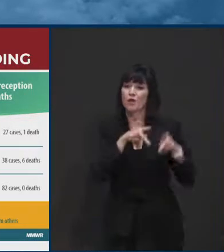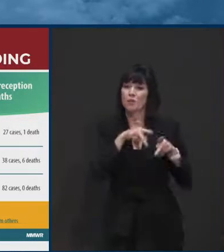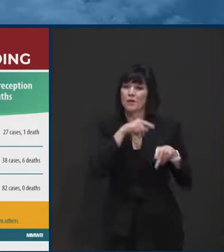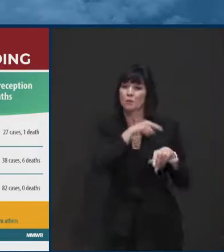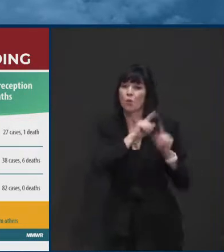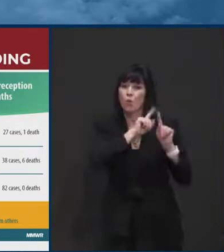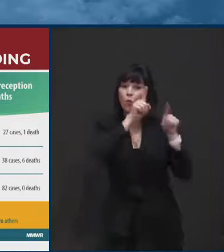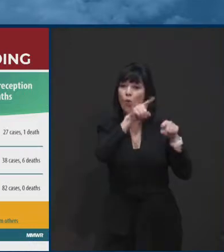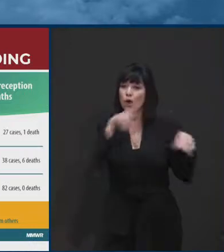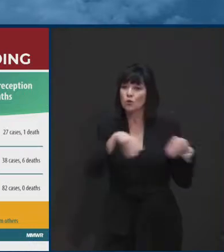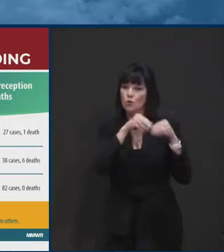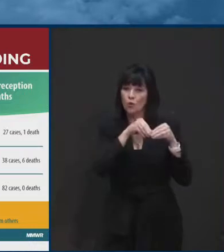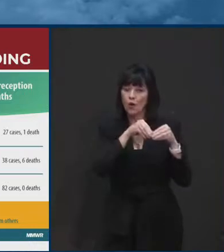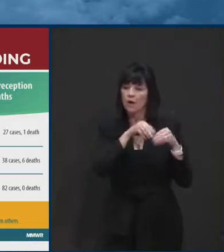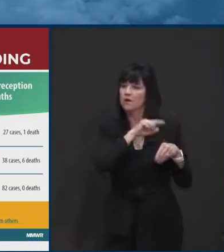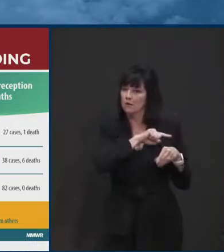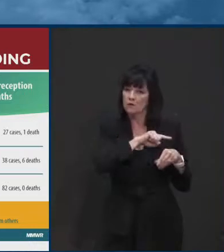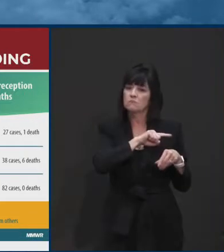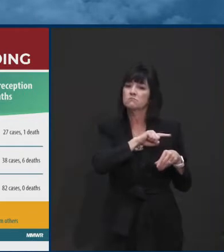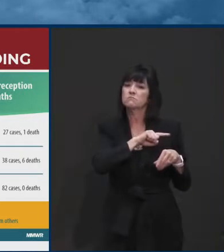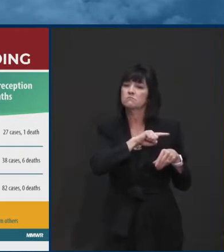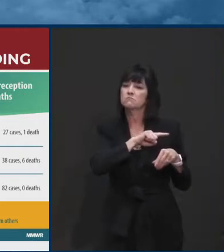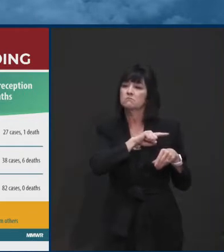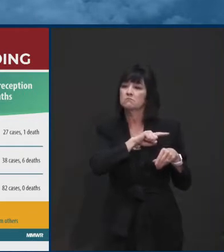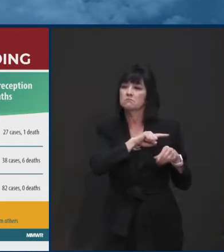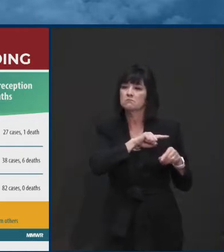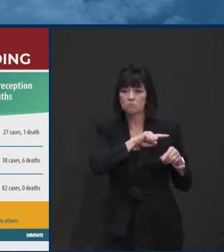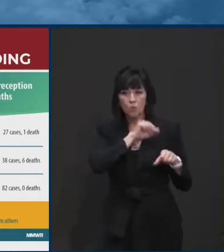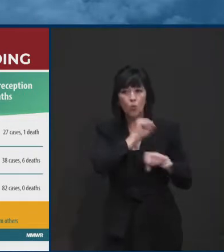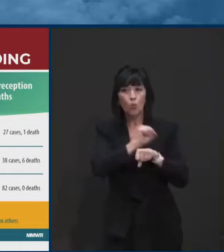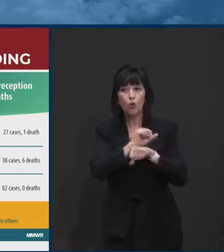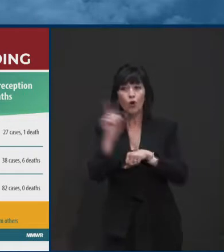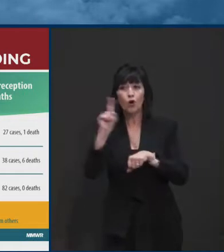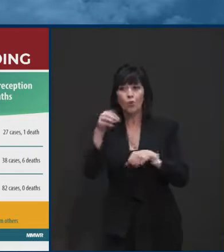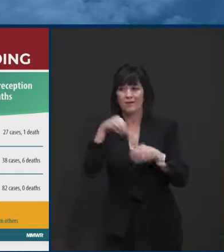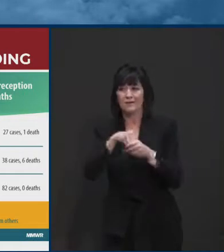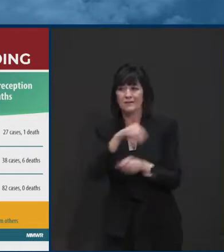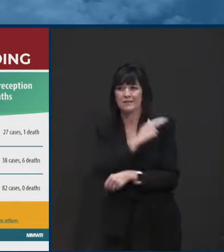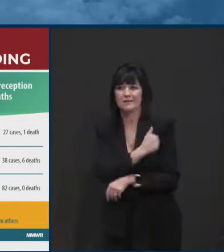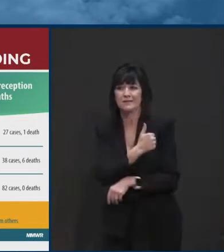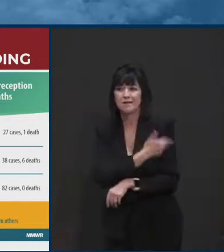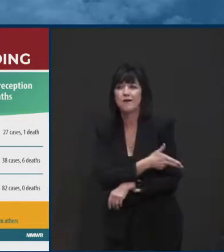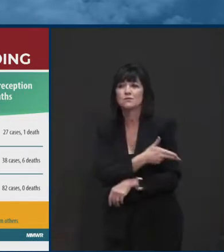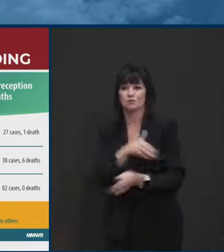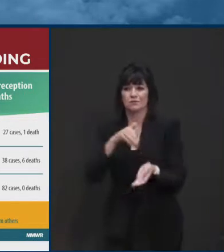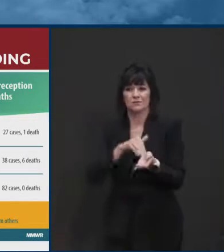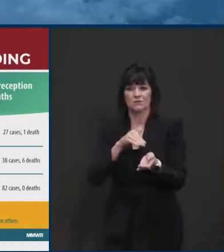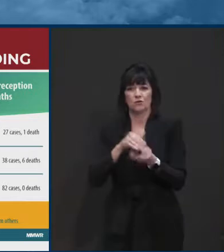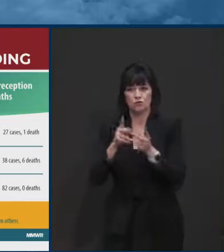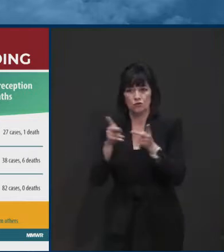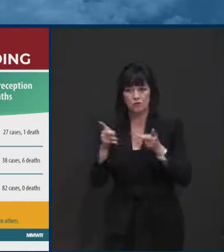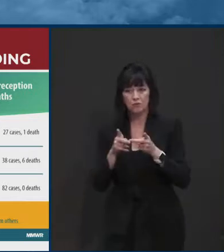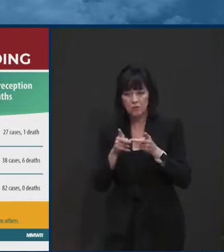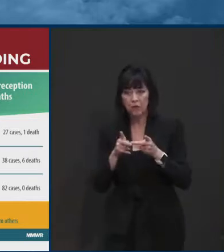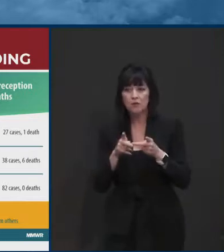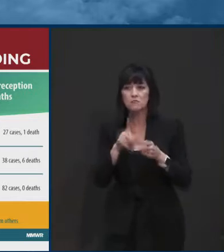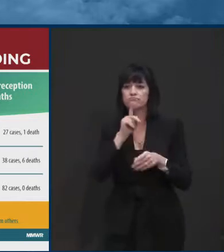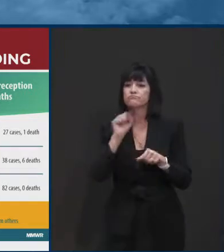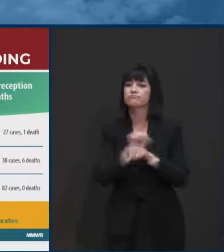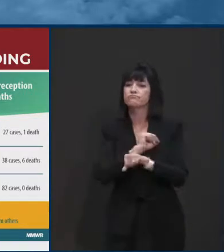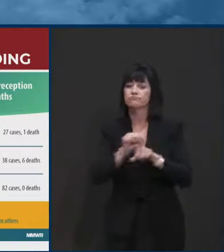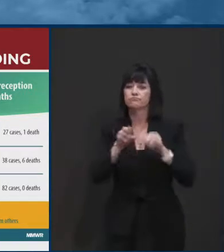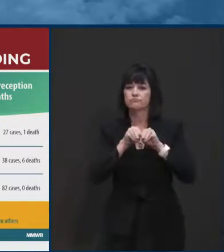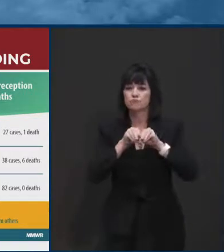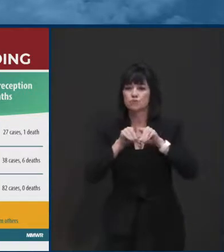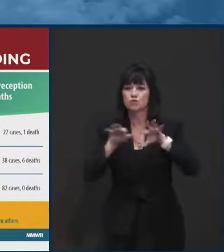And so people became ill, uh, uh, from that spread. Additionally, um, uh, just, uh, from the other day,